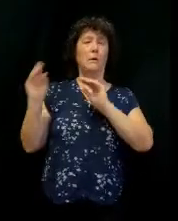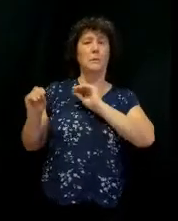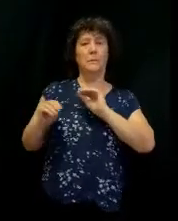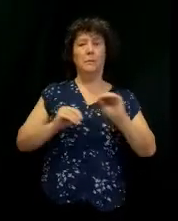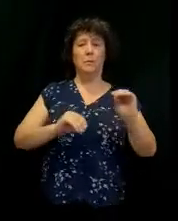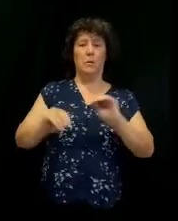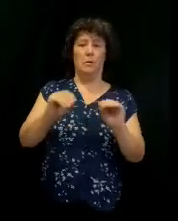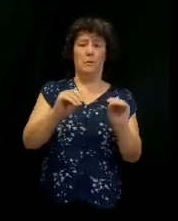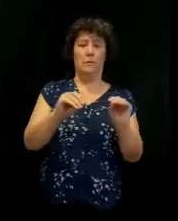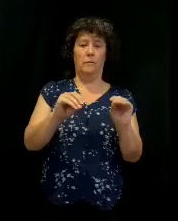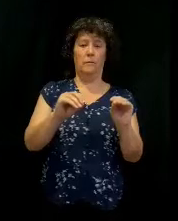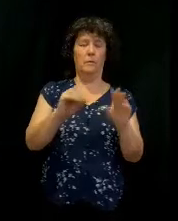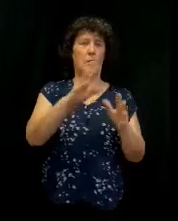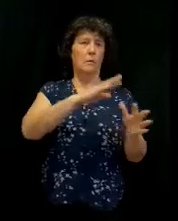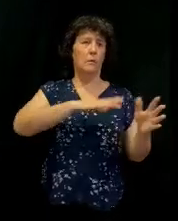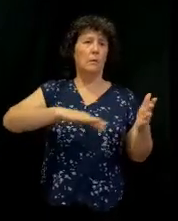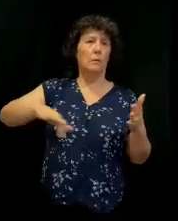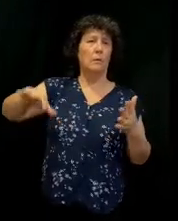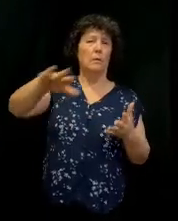It does.